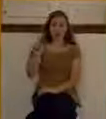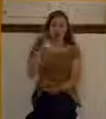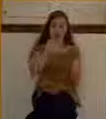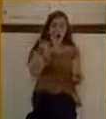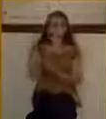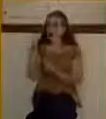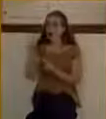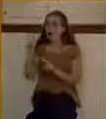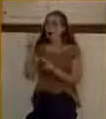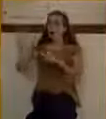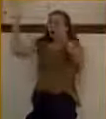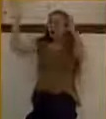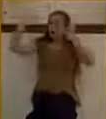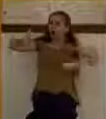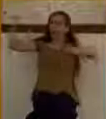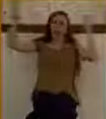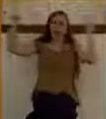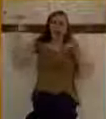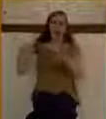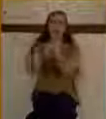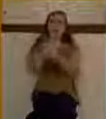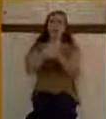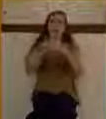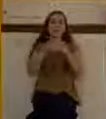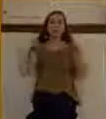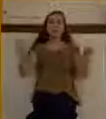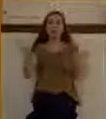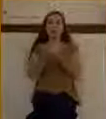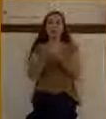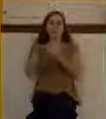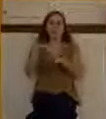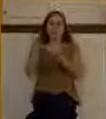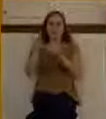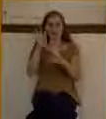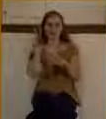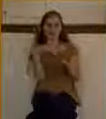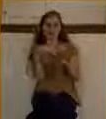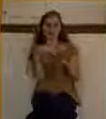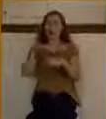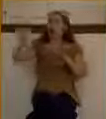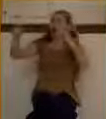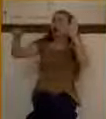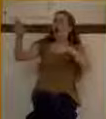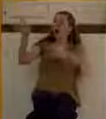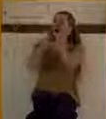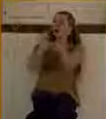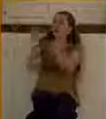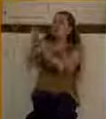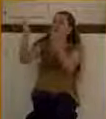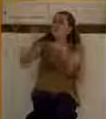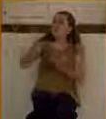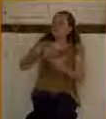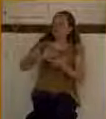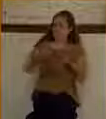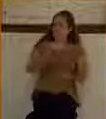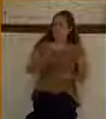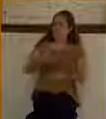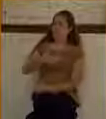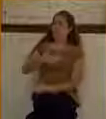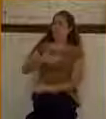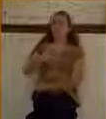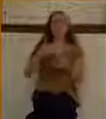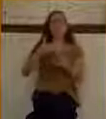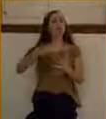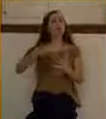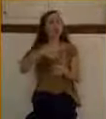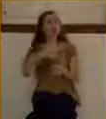and he cried out, son of David, have mercy on me. Now, what I want us to see here in this story are lessons of faith that we